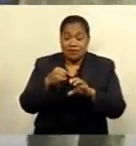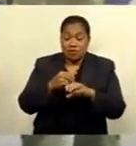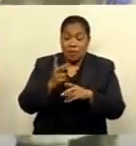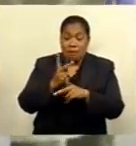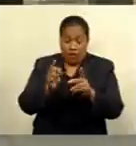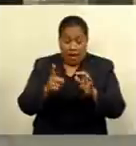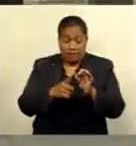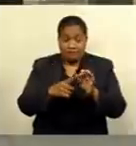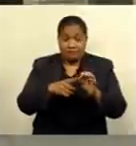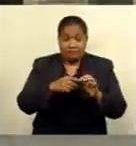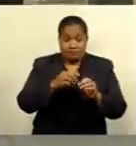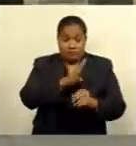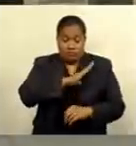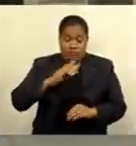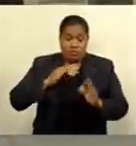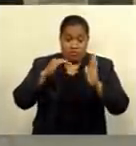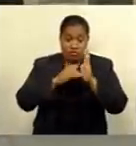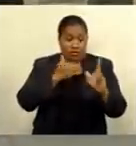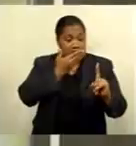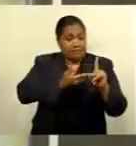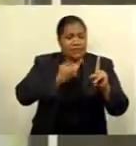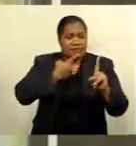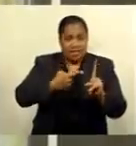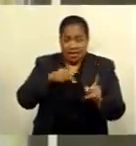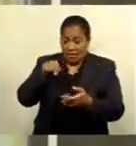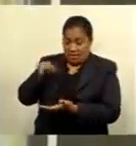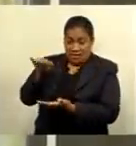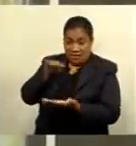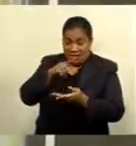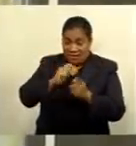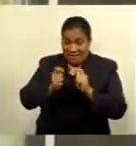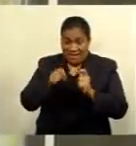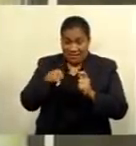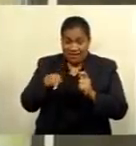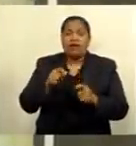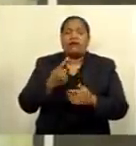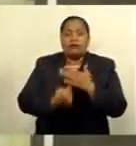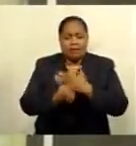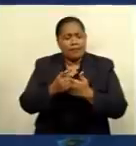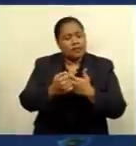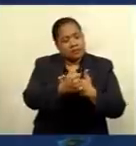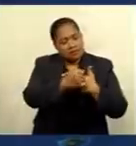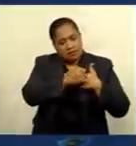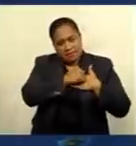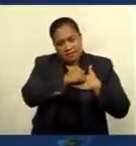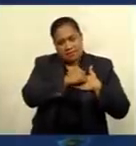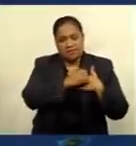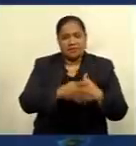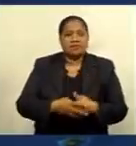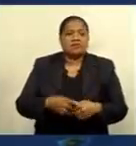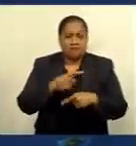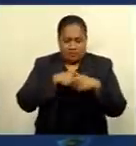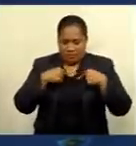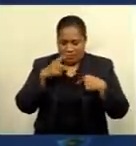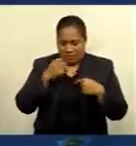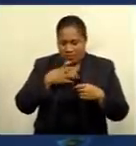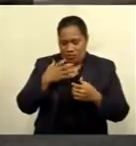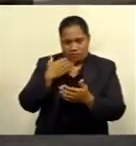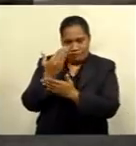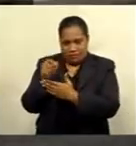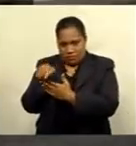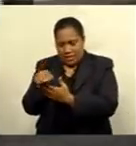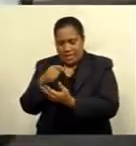says the nasopharyngeal test kits are reliable and are considered safe. These are the more reliable test kits. The other